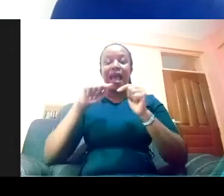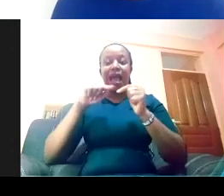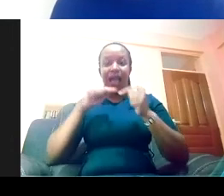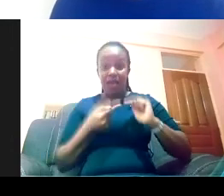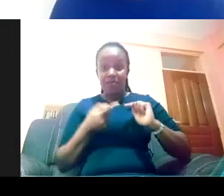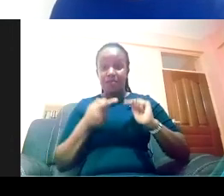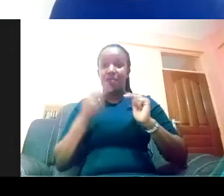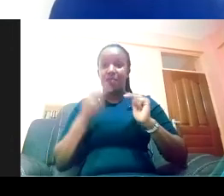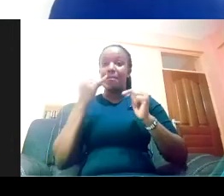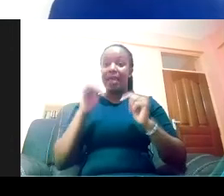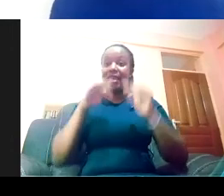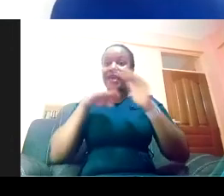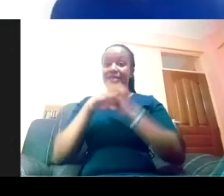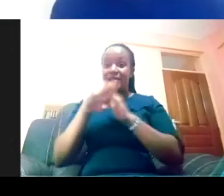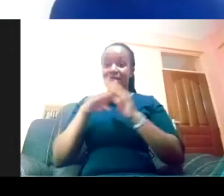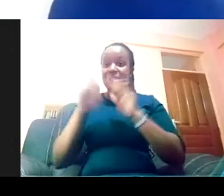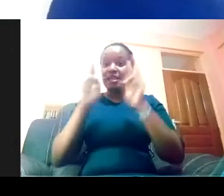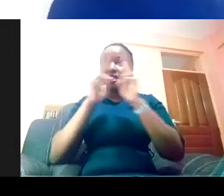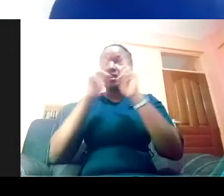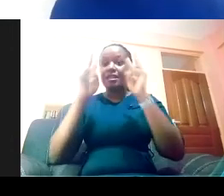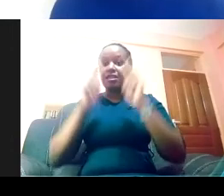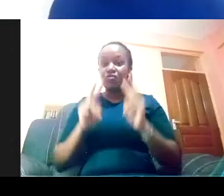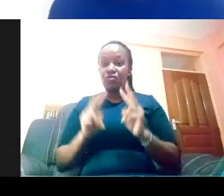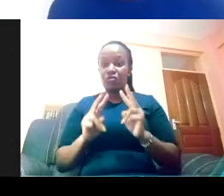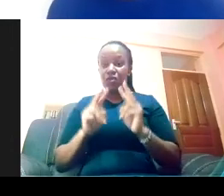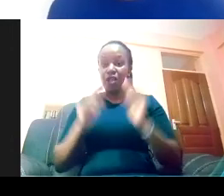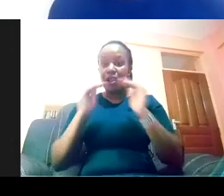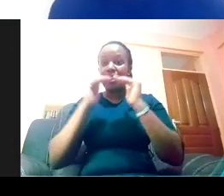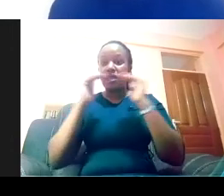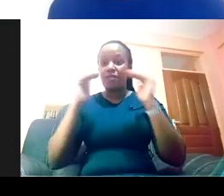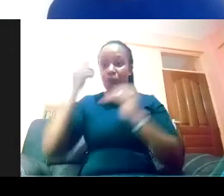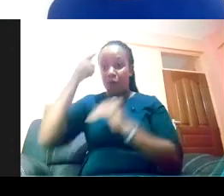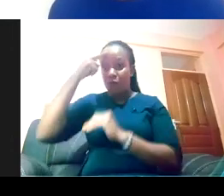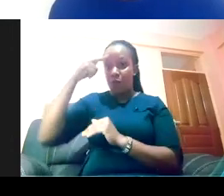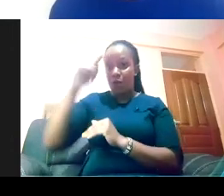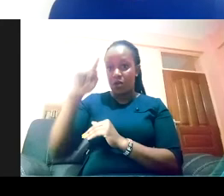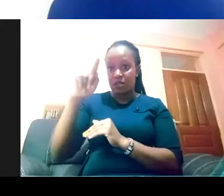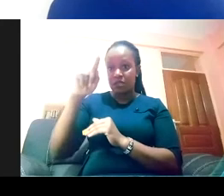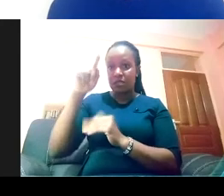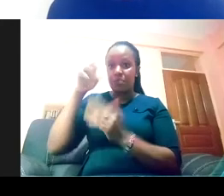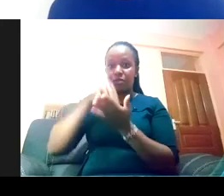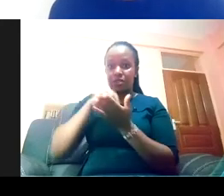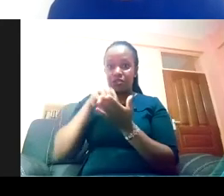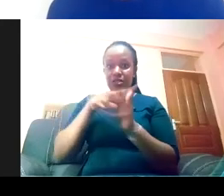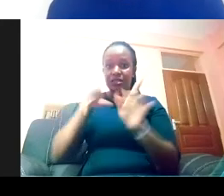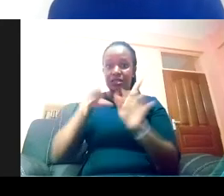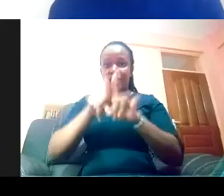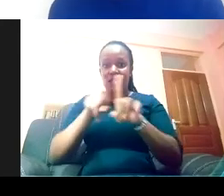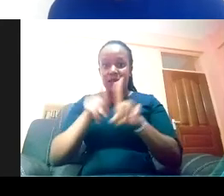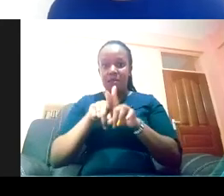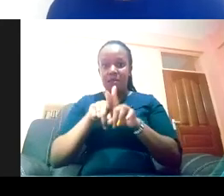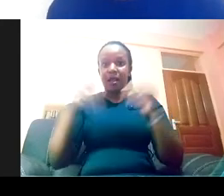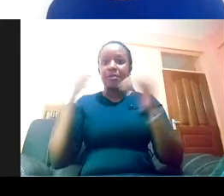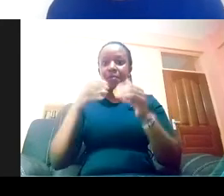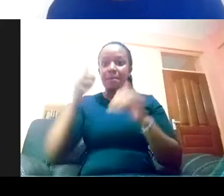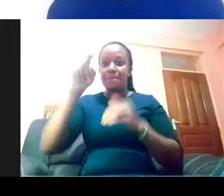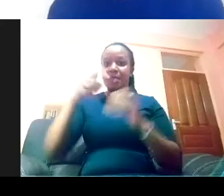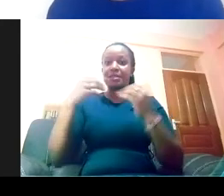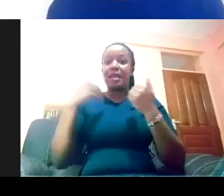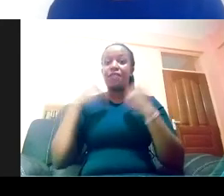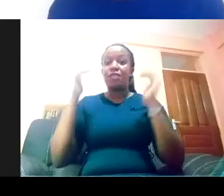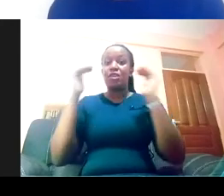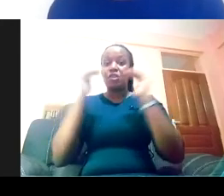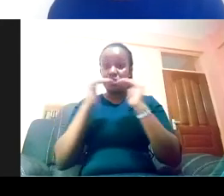positions. And this is for potential conflicts with the organization's racial equity commitments and negative